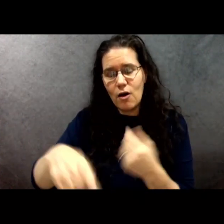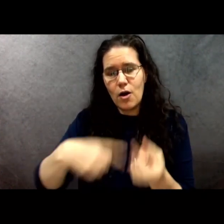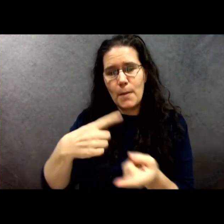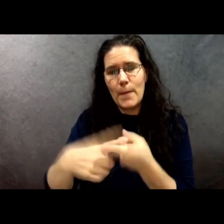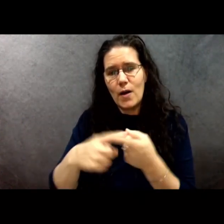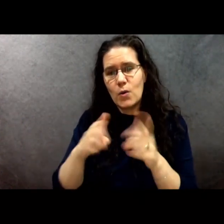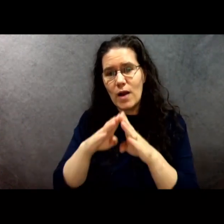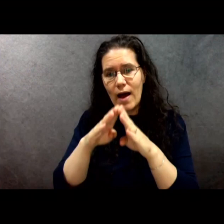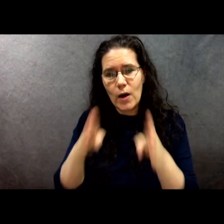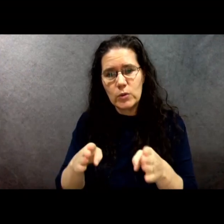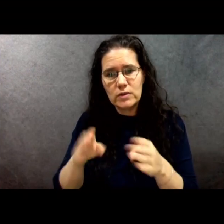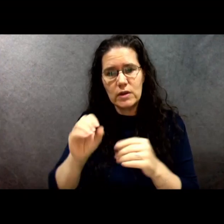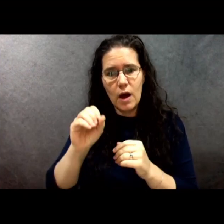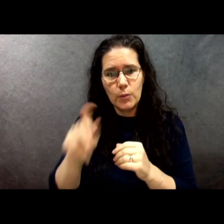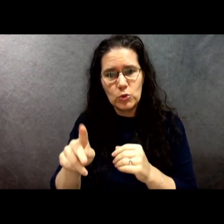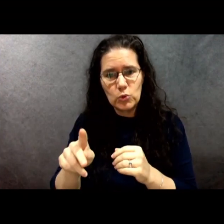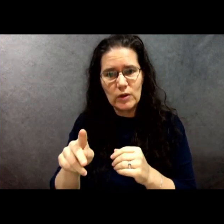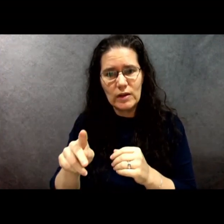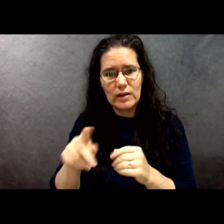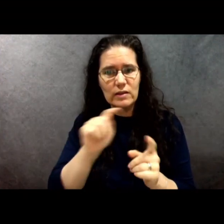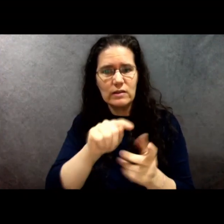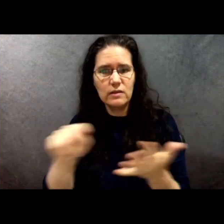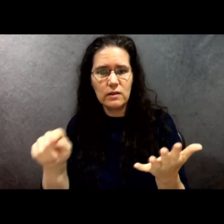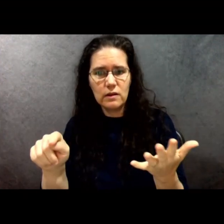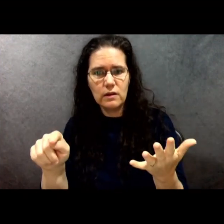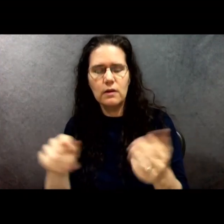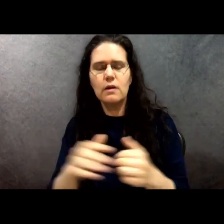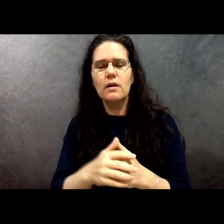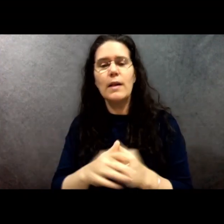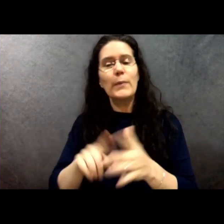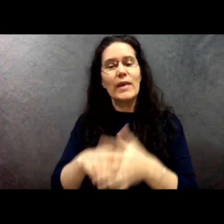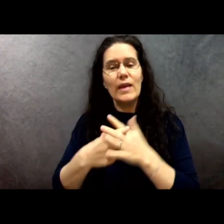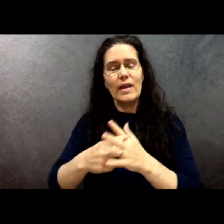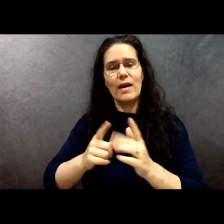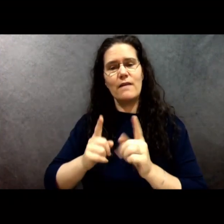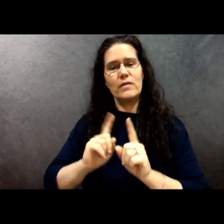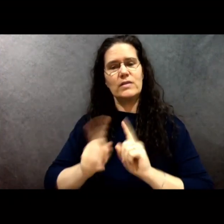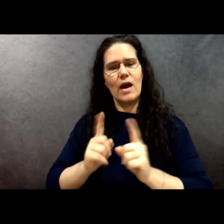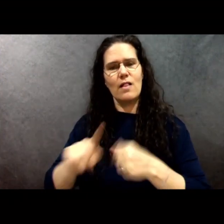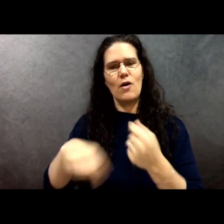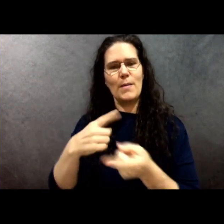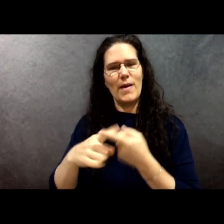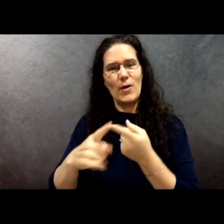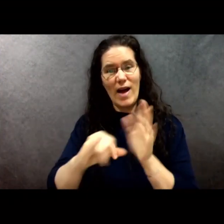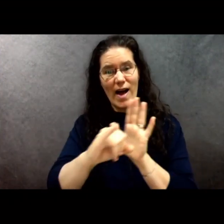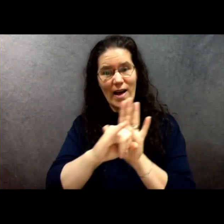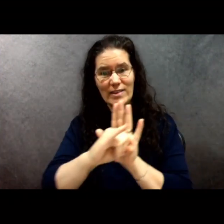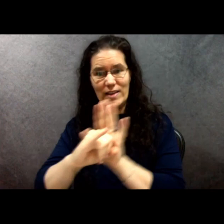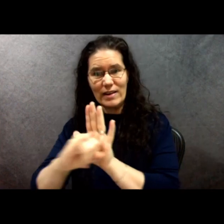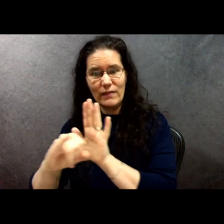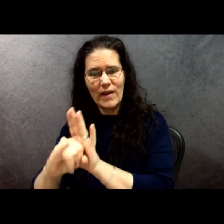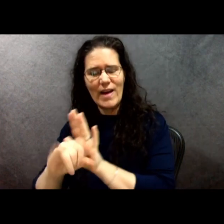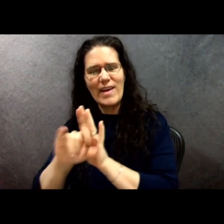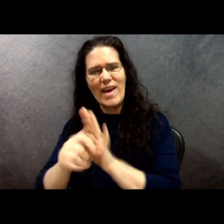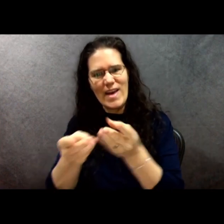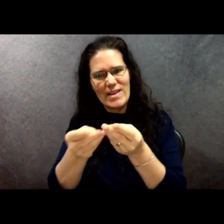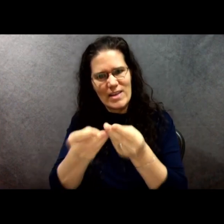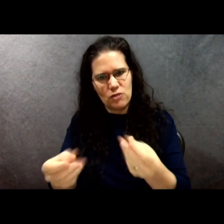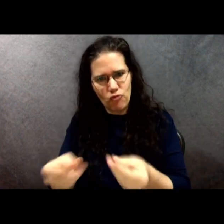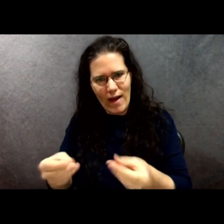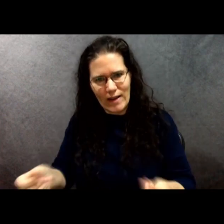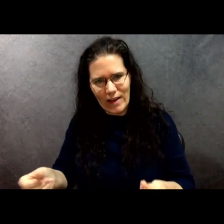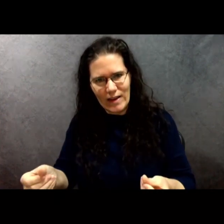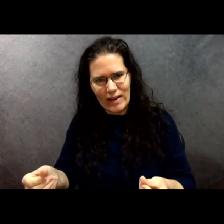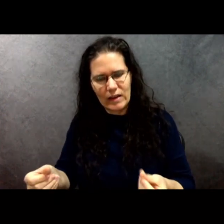The beginning of a dialogue about the identification and the eradication of institutionally racist policies